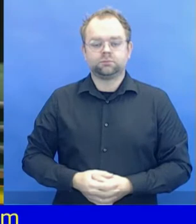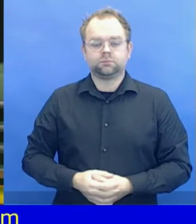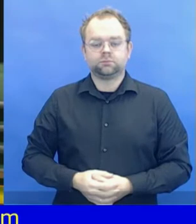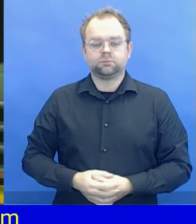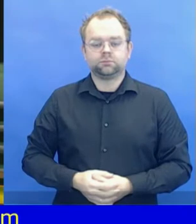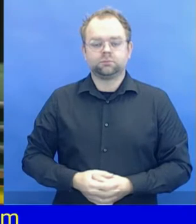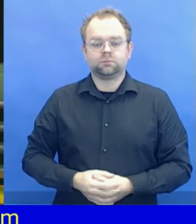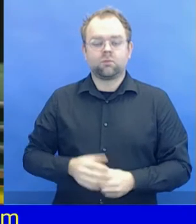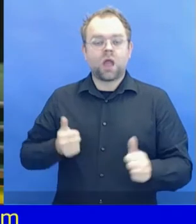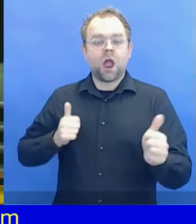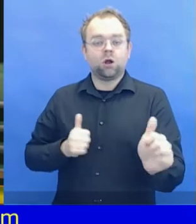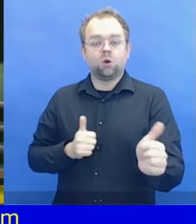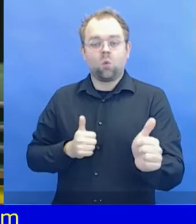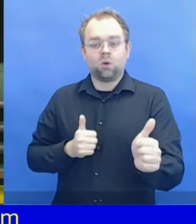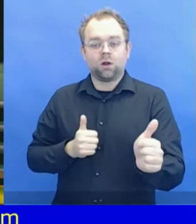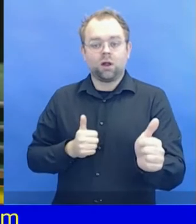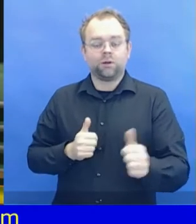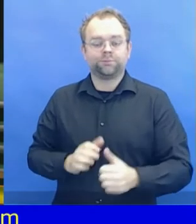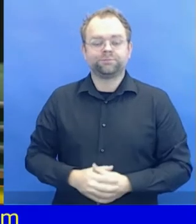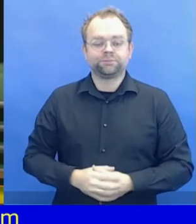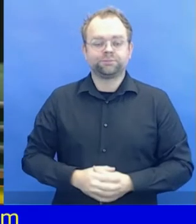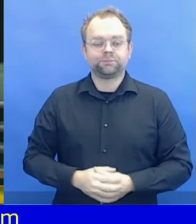Antigua and Barbuda,